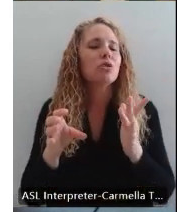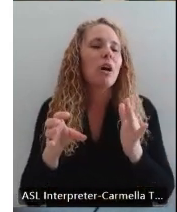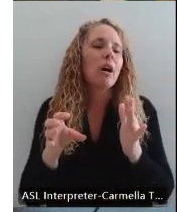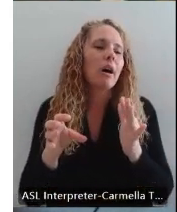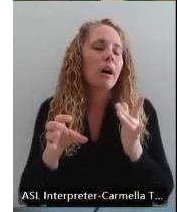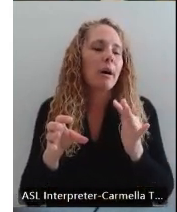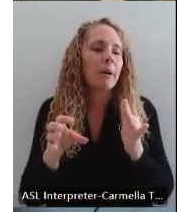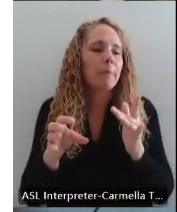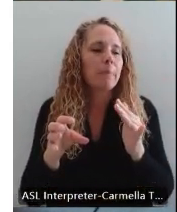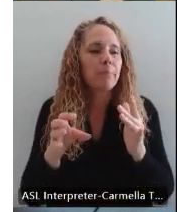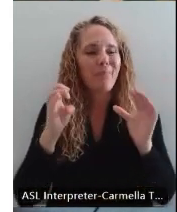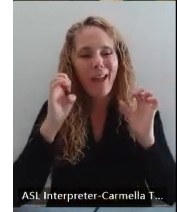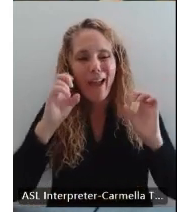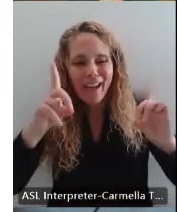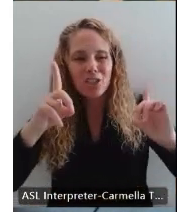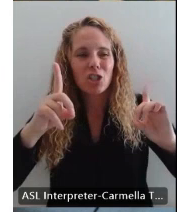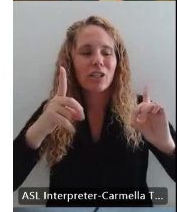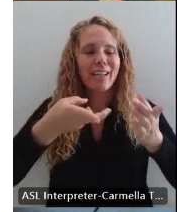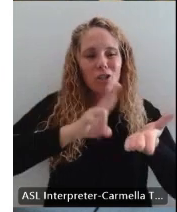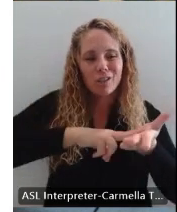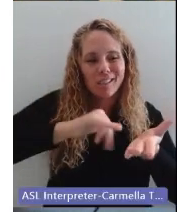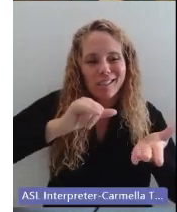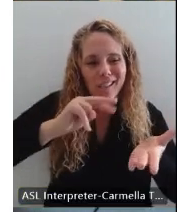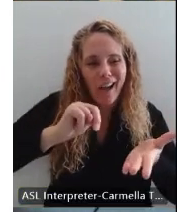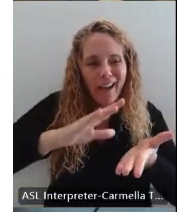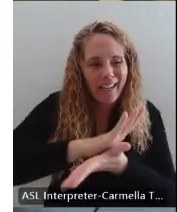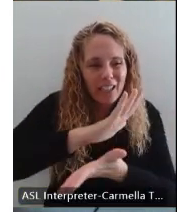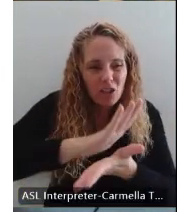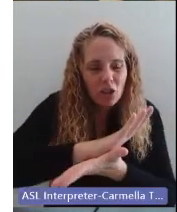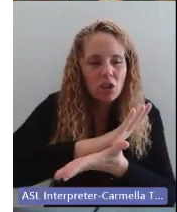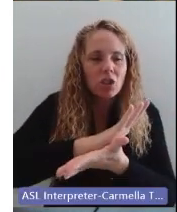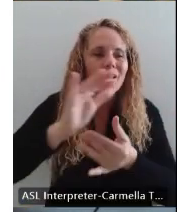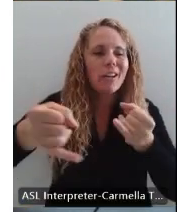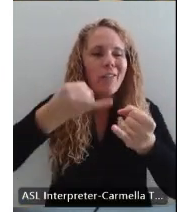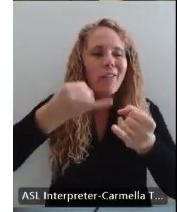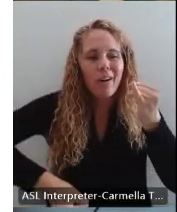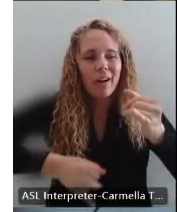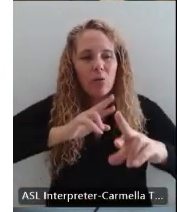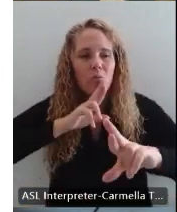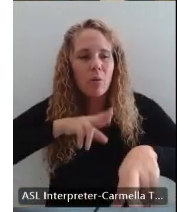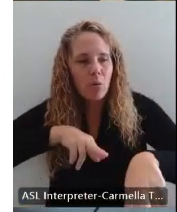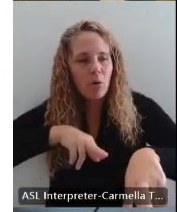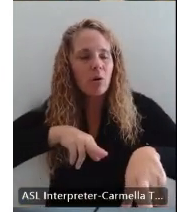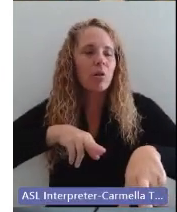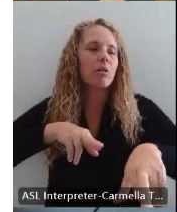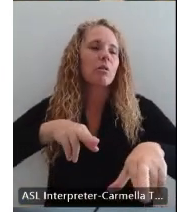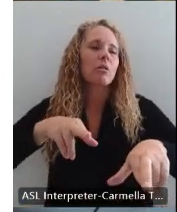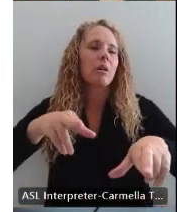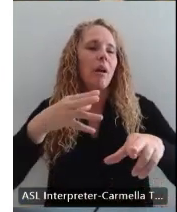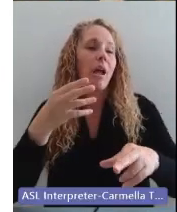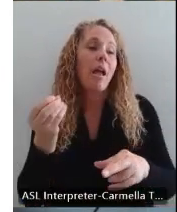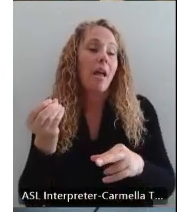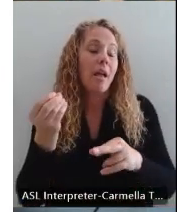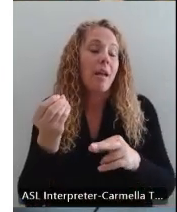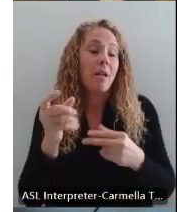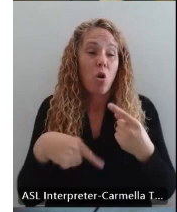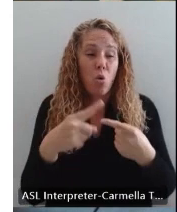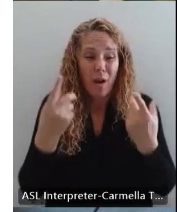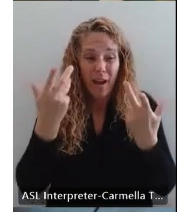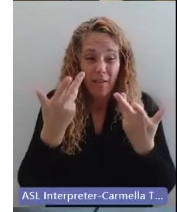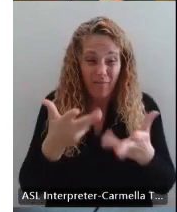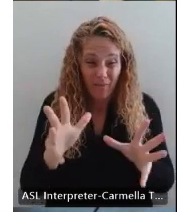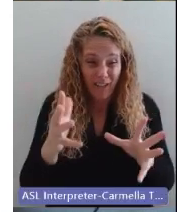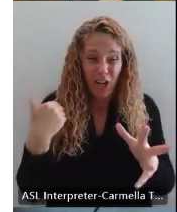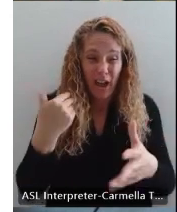educational sign-in sheet, final report, and then once we have